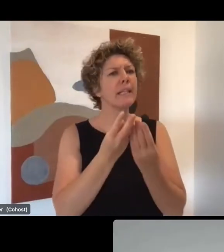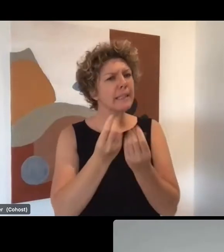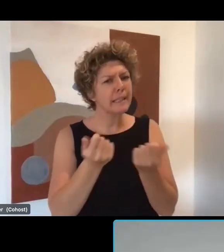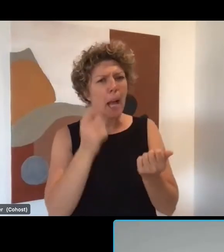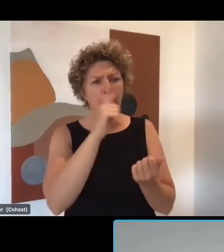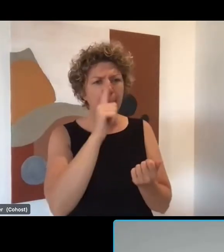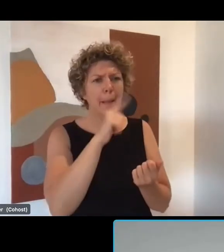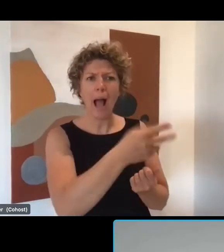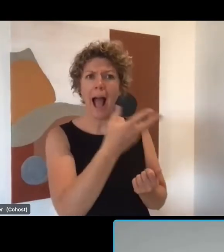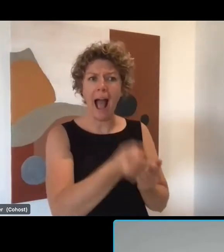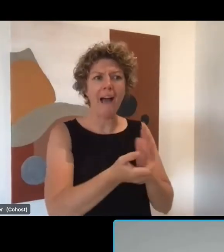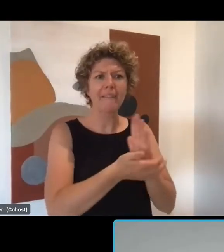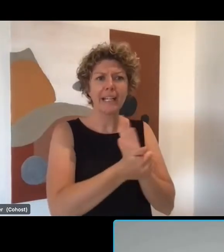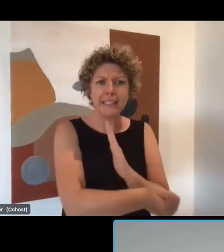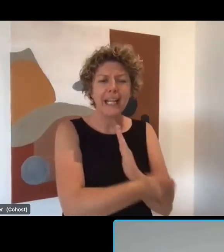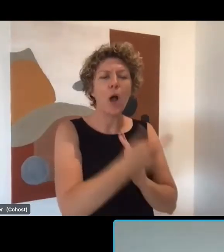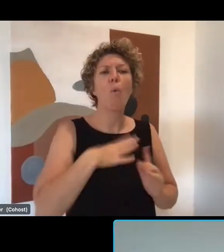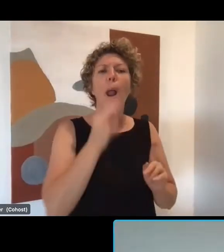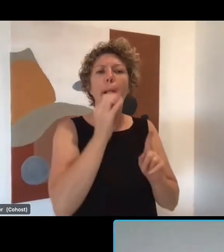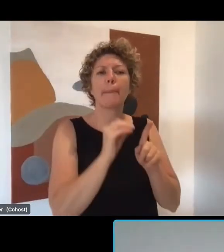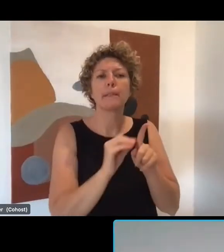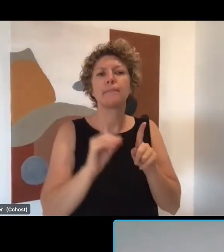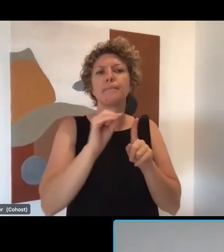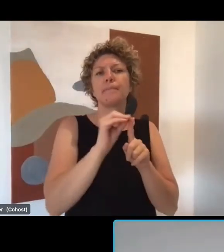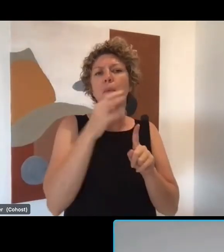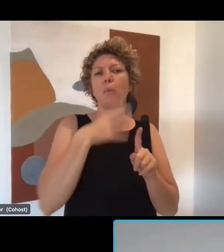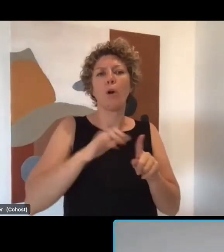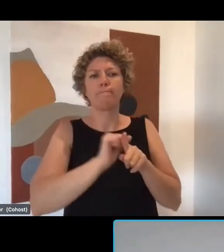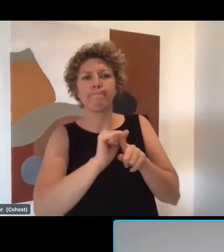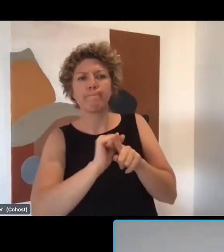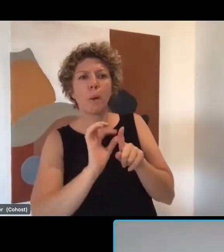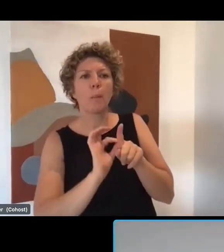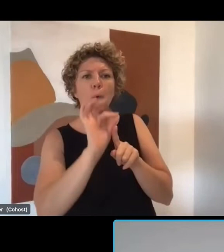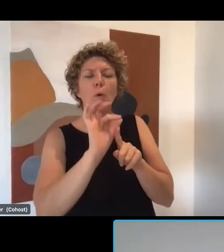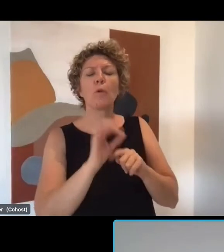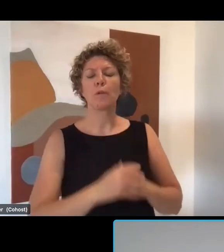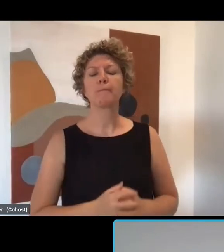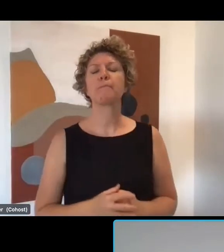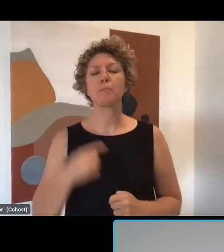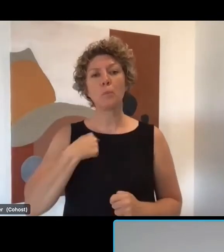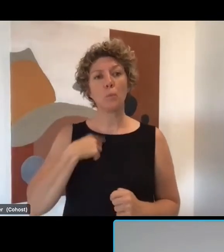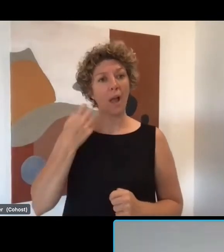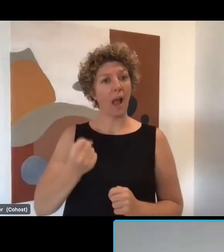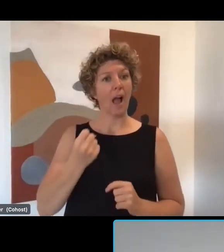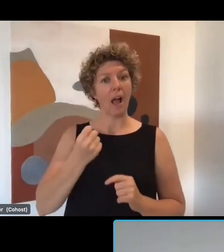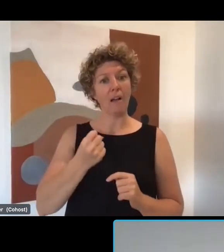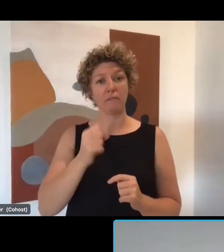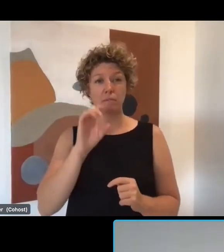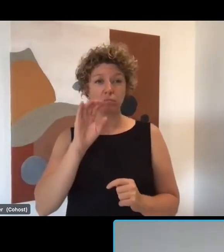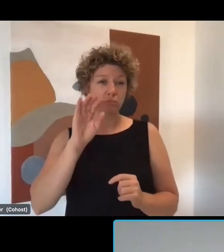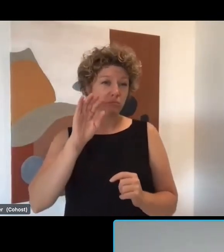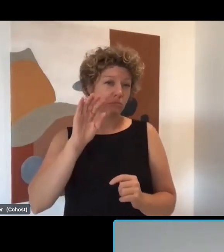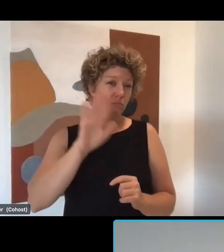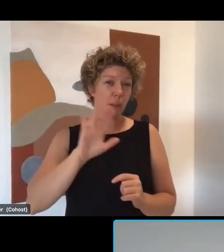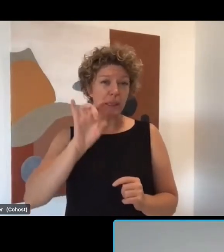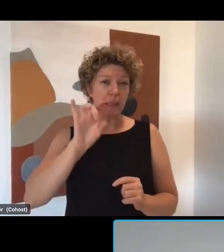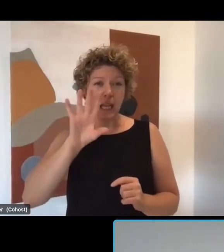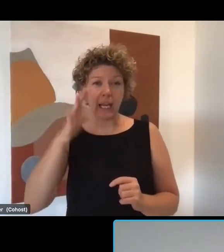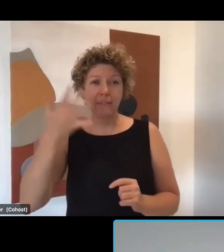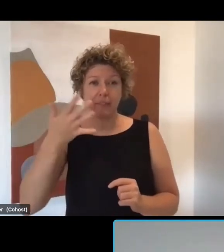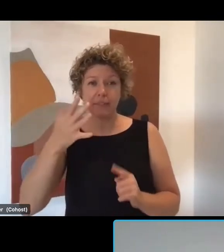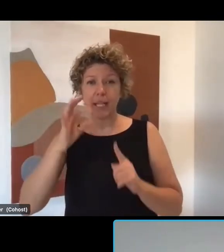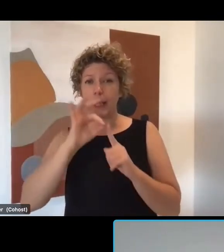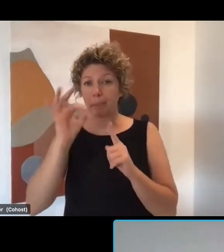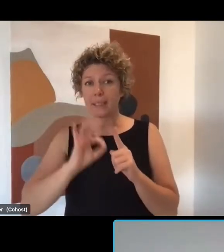and upskill. We're also seeing, because we're specifically targeting home care, around 10 to 15% of our candidates